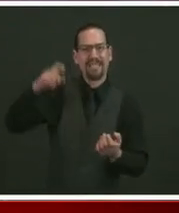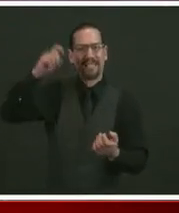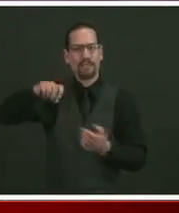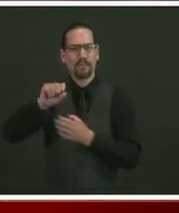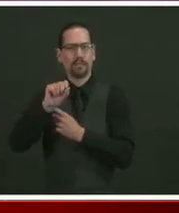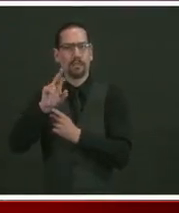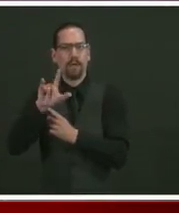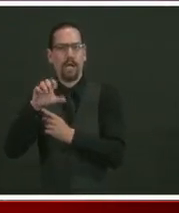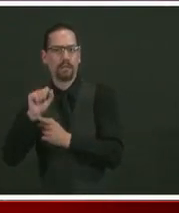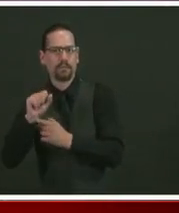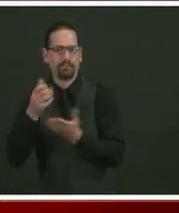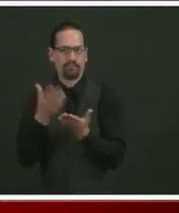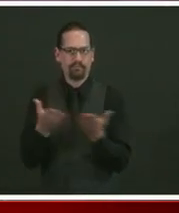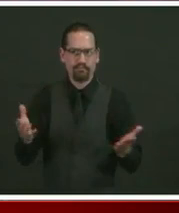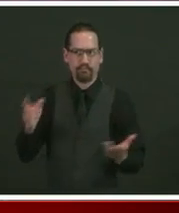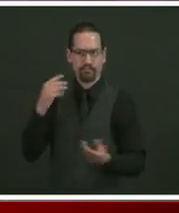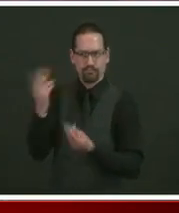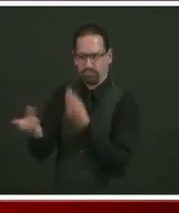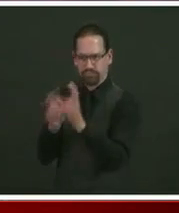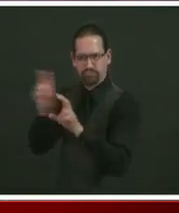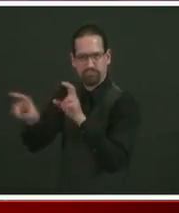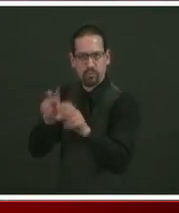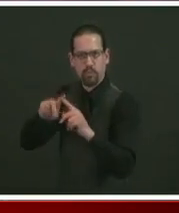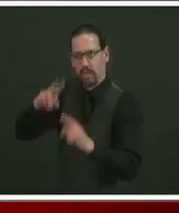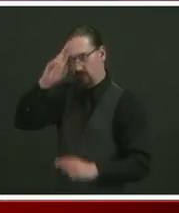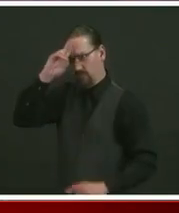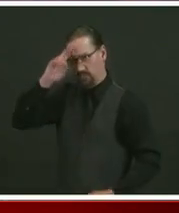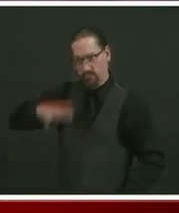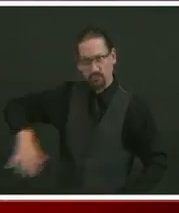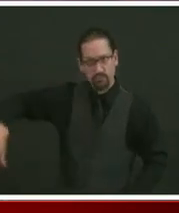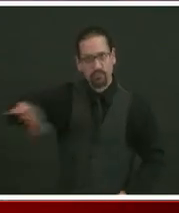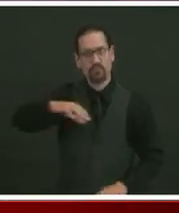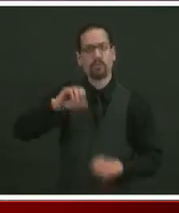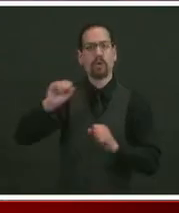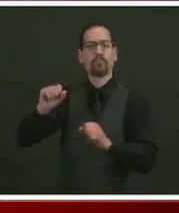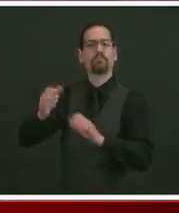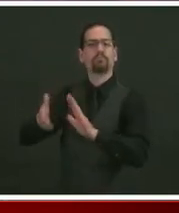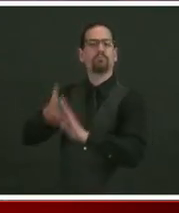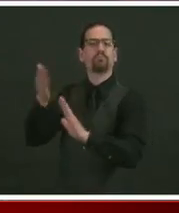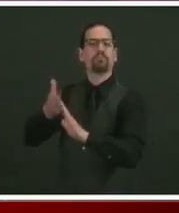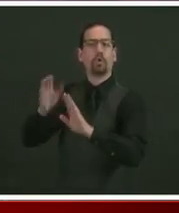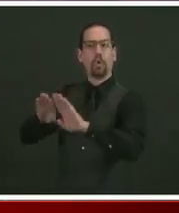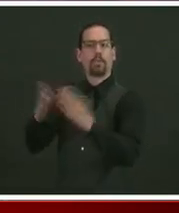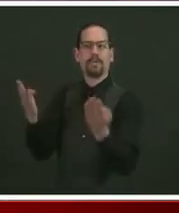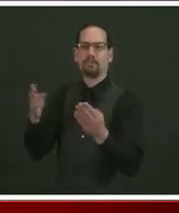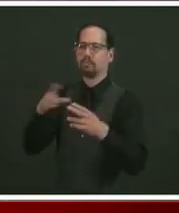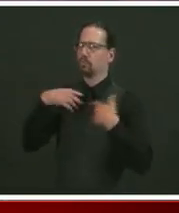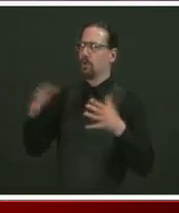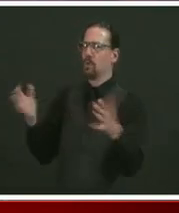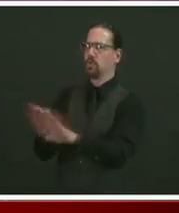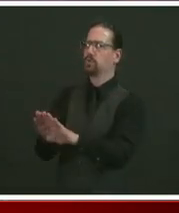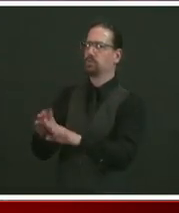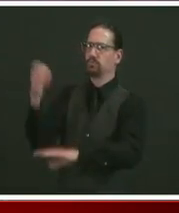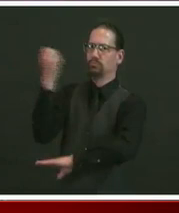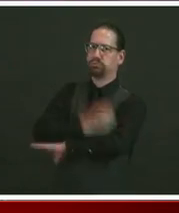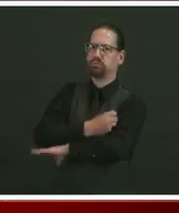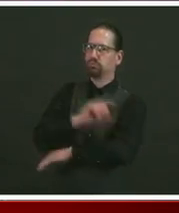made this funding available to ensure that our hospitals stay open, stay financially viable, stay safe,